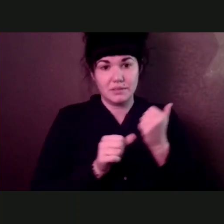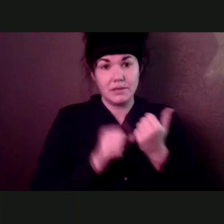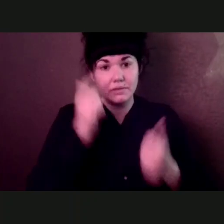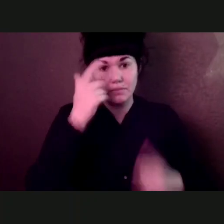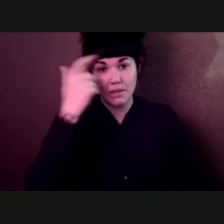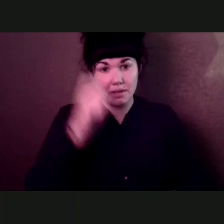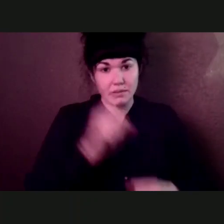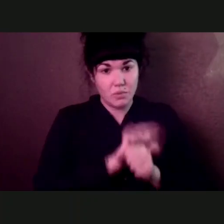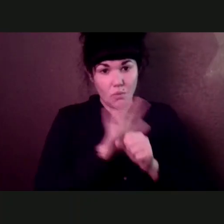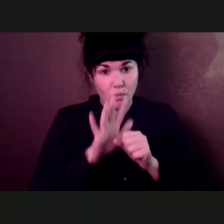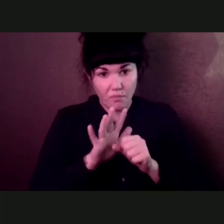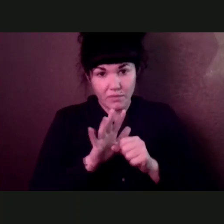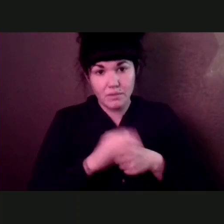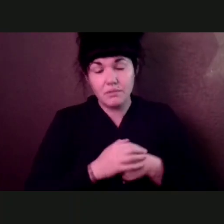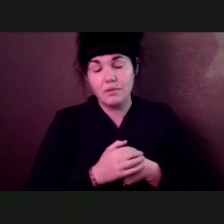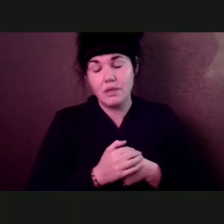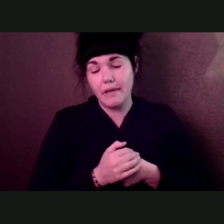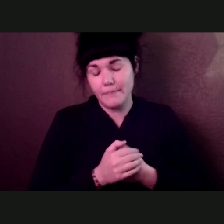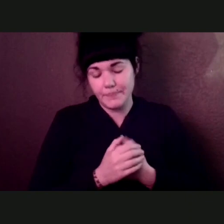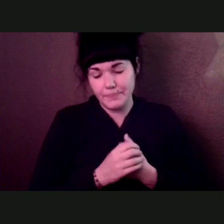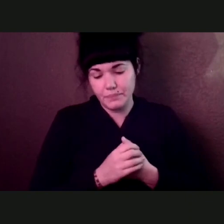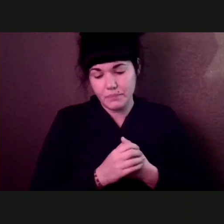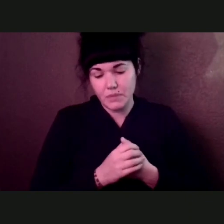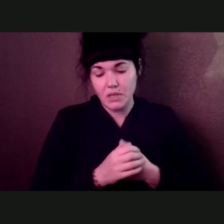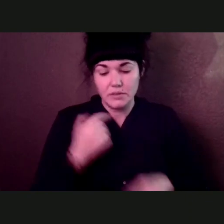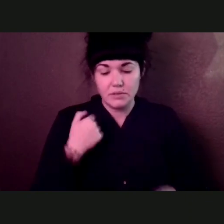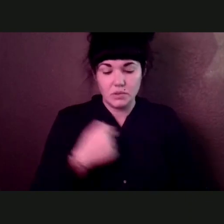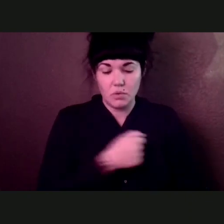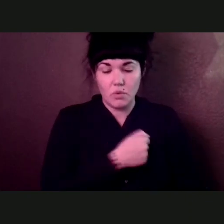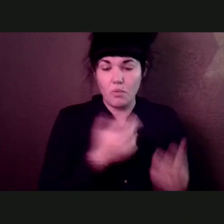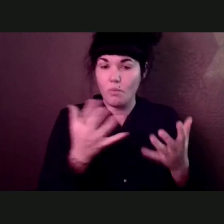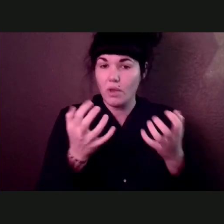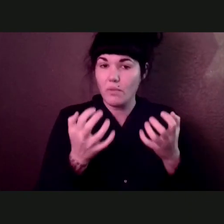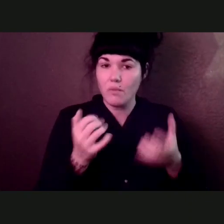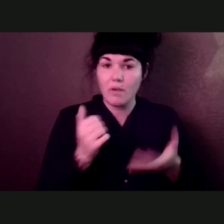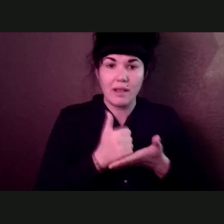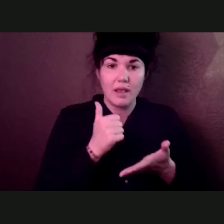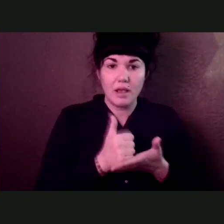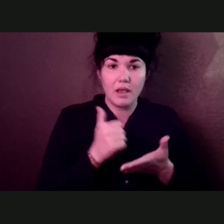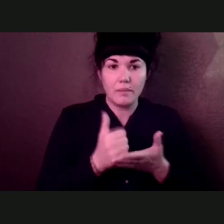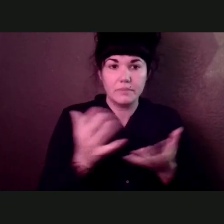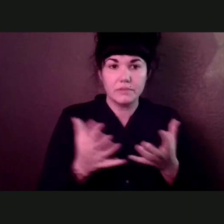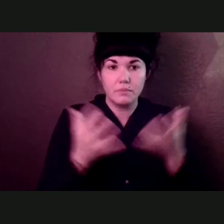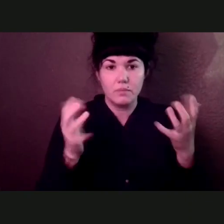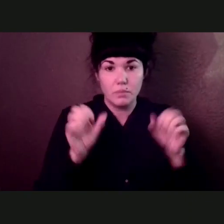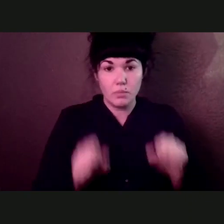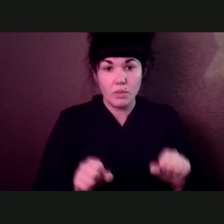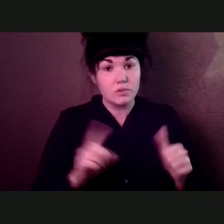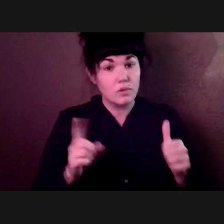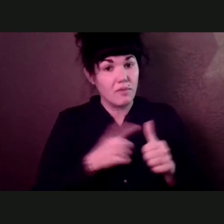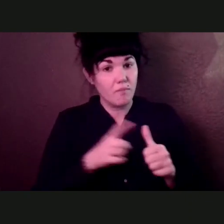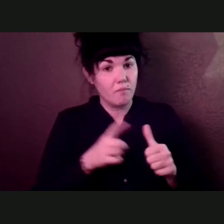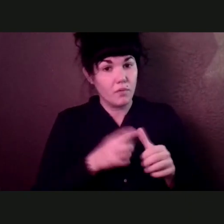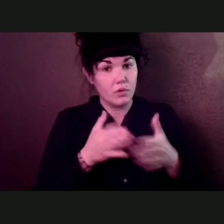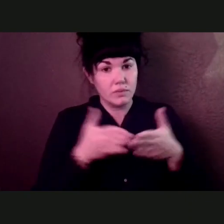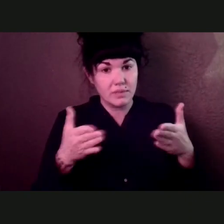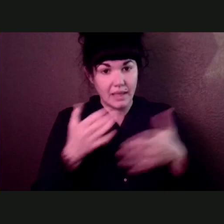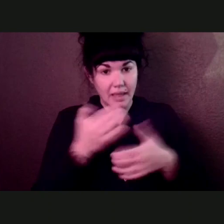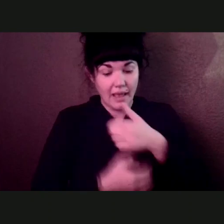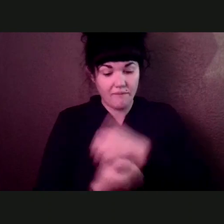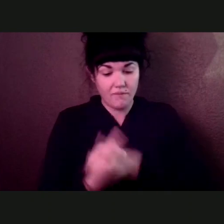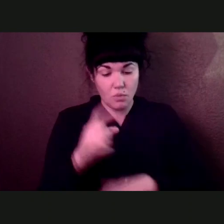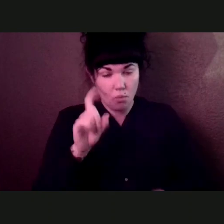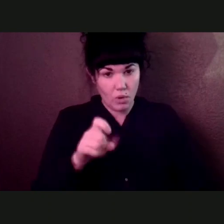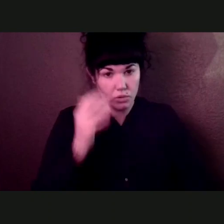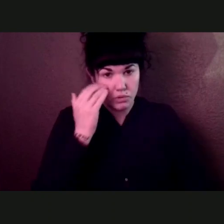want to do all that we can to, to help. So the first thing everyone should know is that there is an